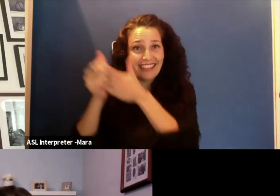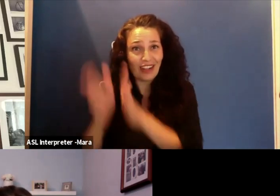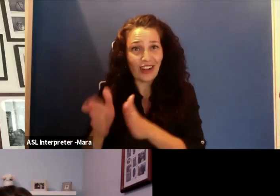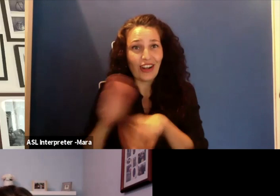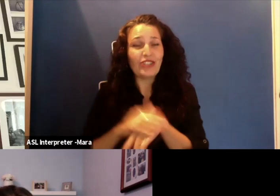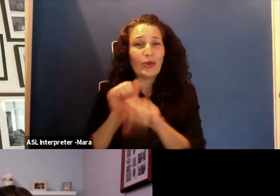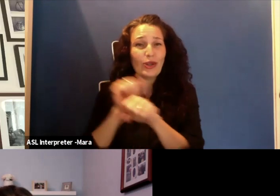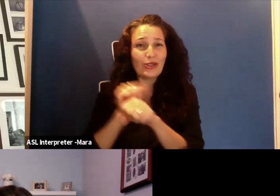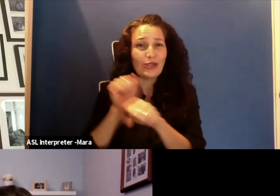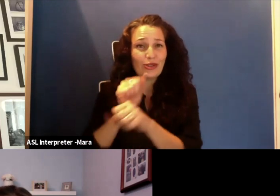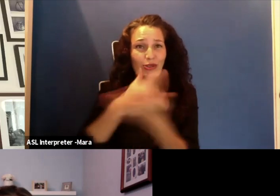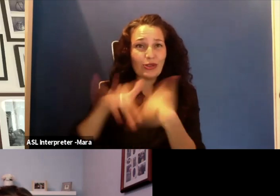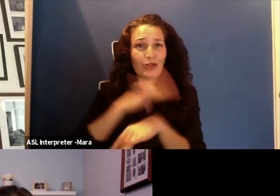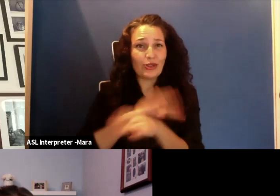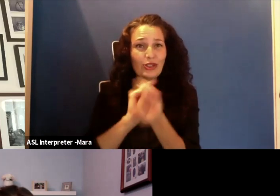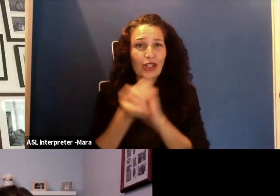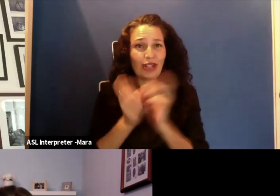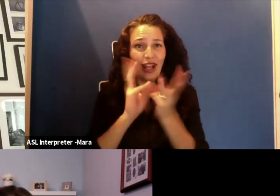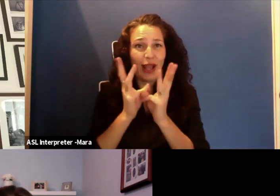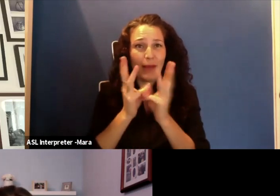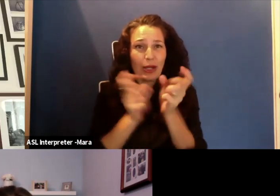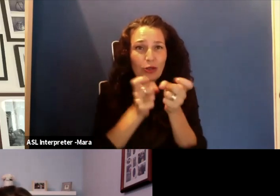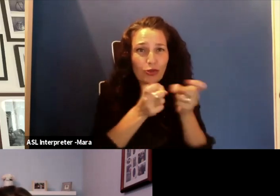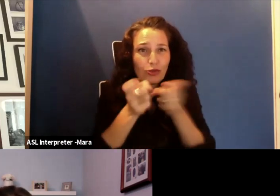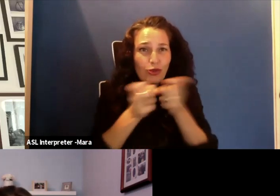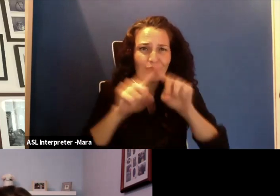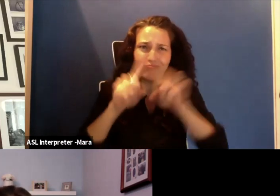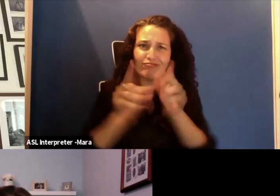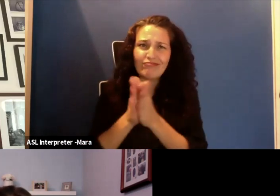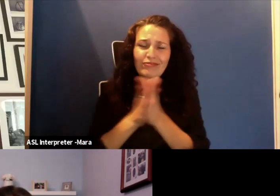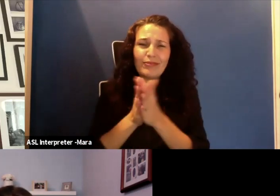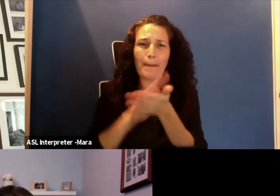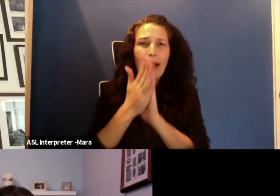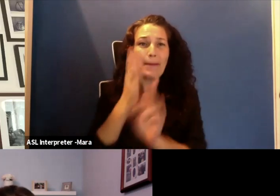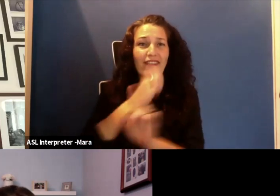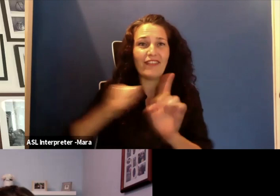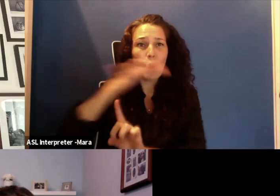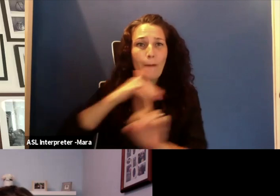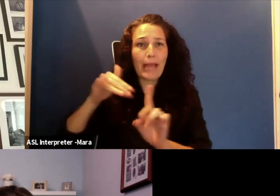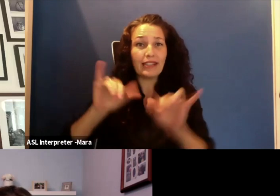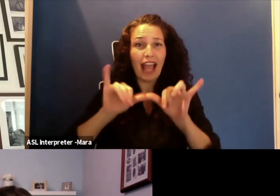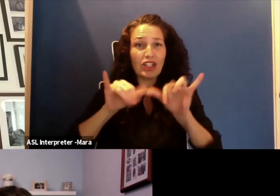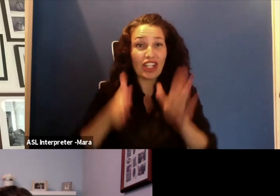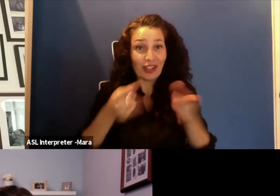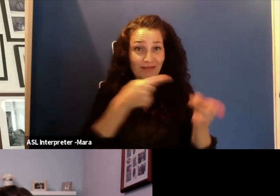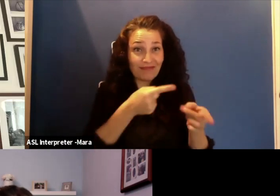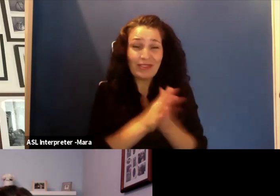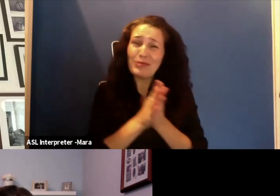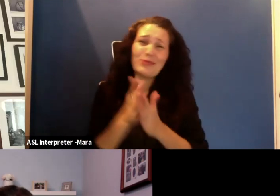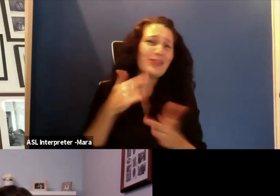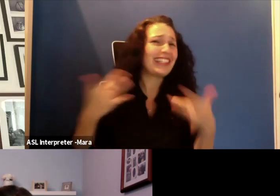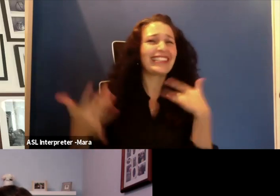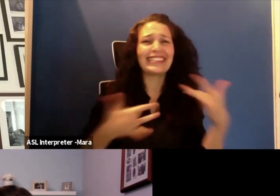justice organizations and aspires to be an environmental engineer. We are so thrilled to